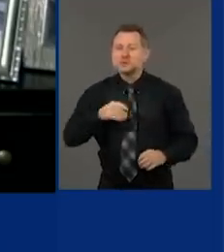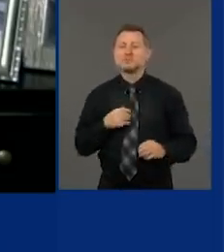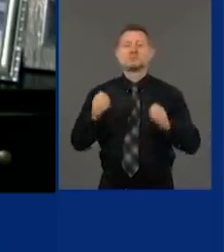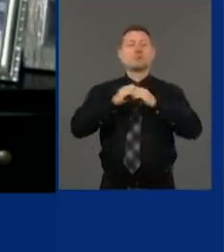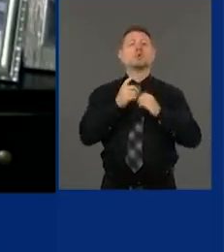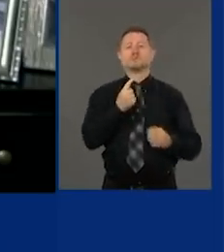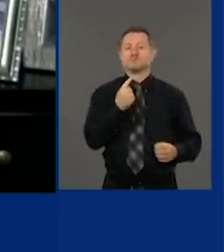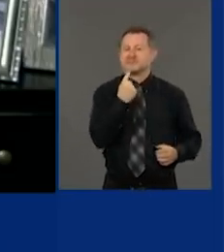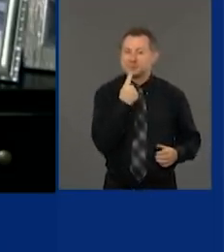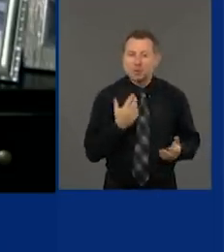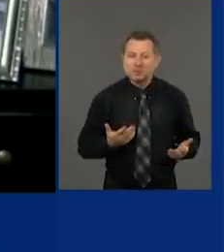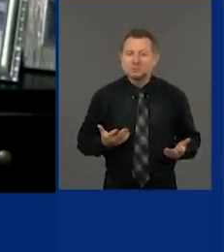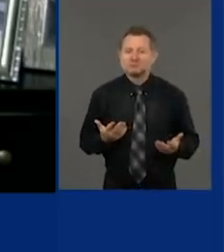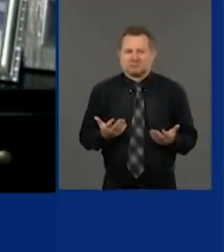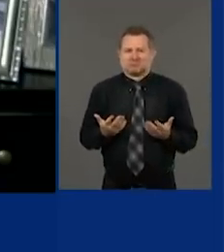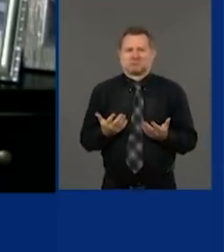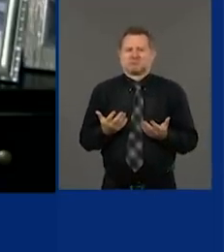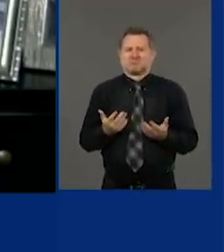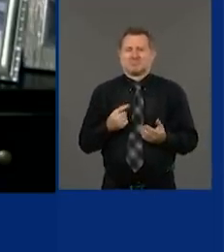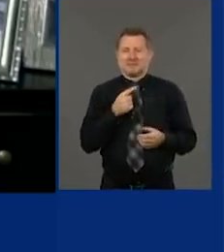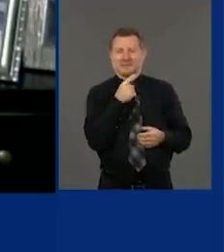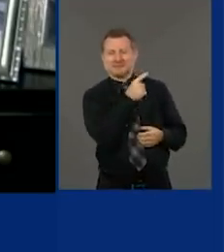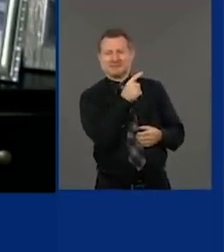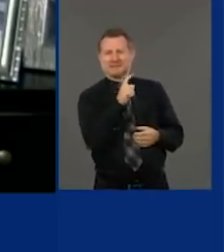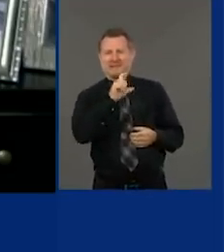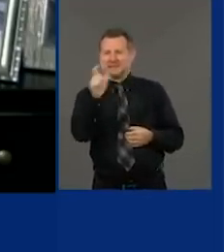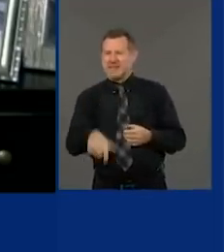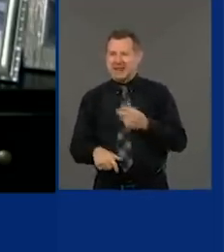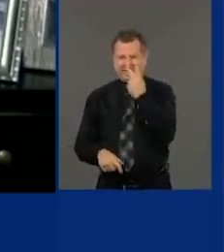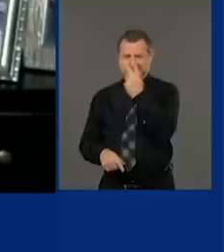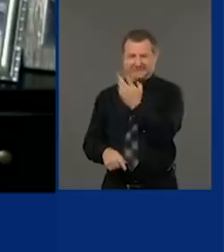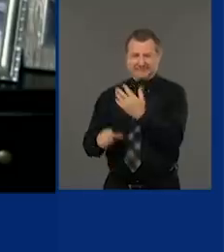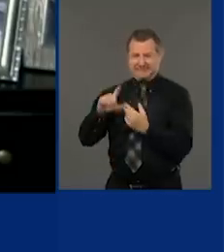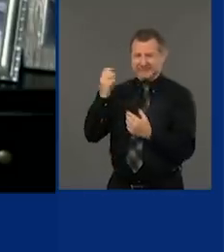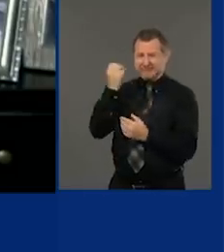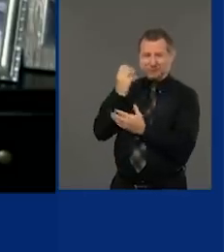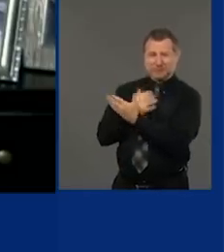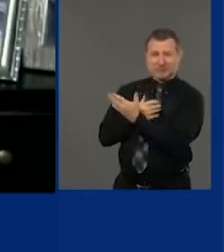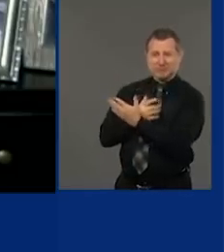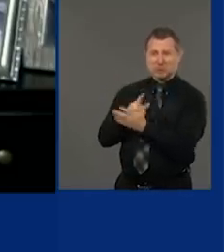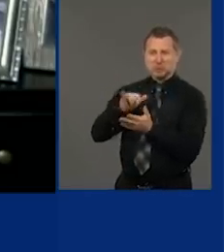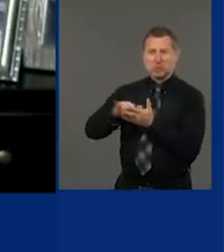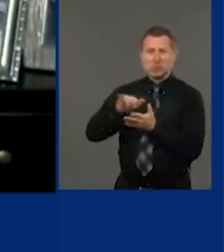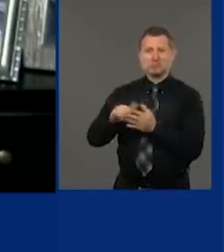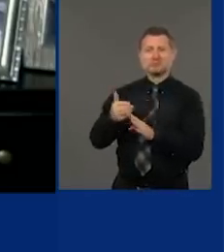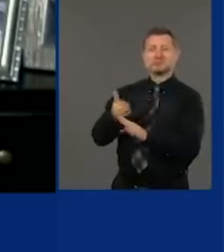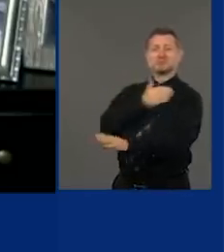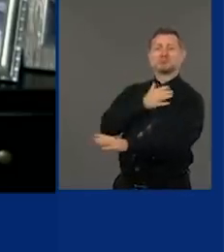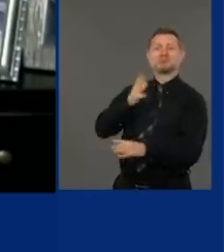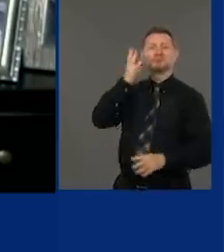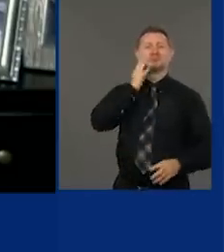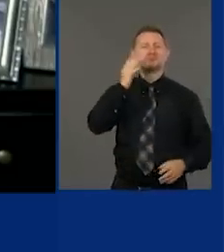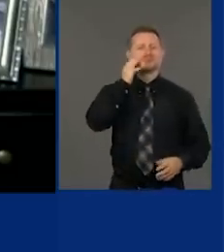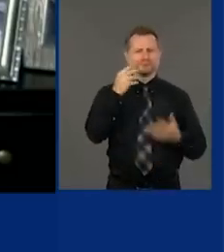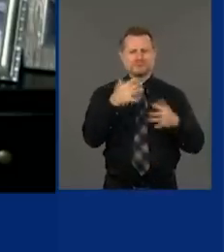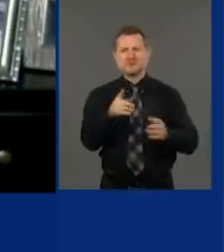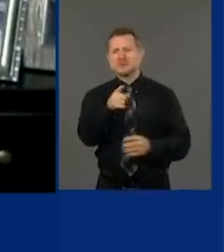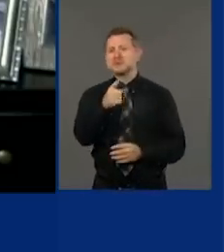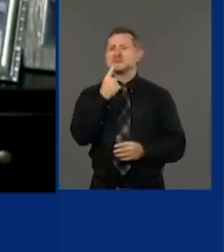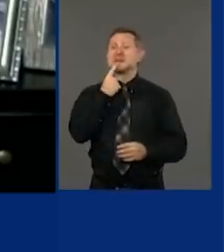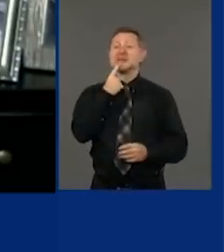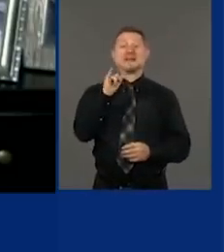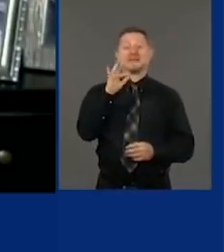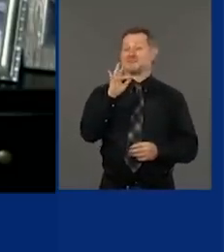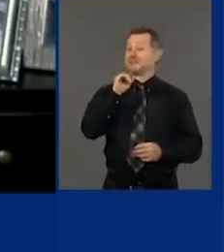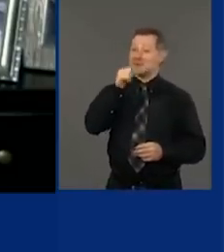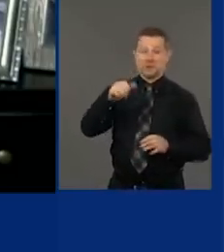we didn't have to look to Italy. We could look to New York, and you told us very clearly that if we didn't